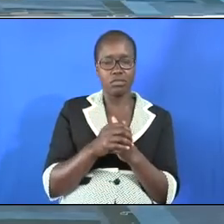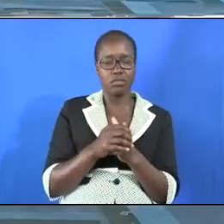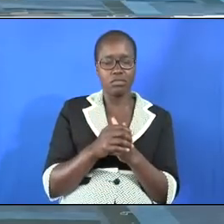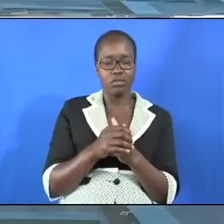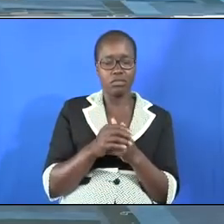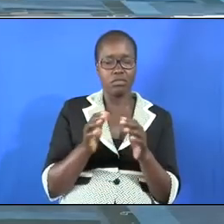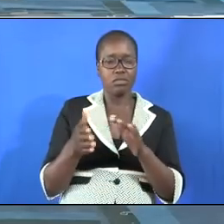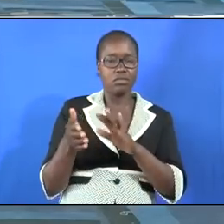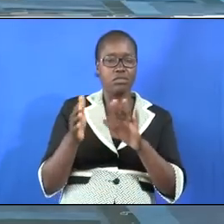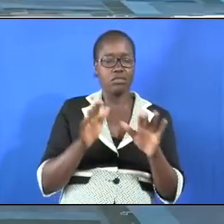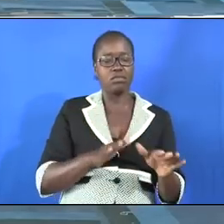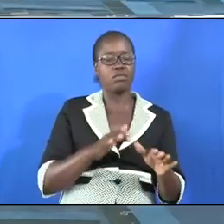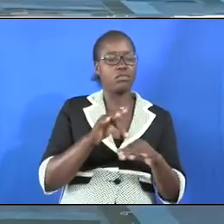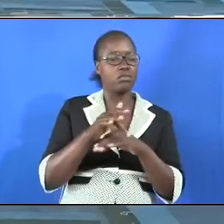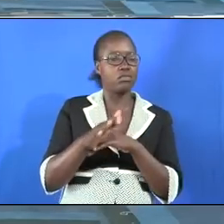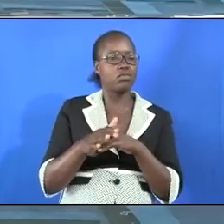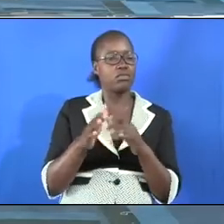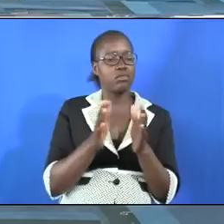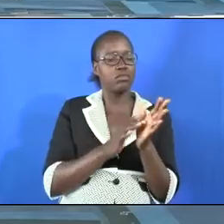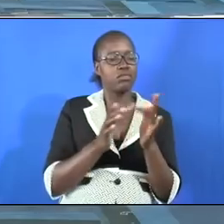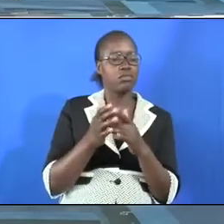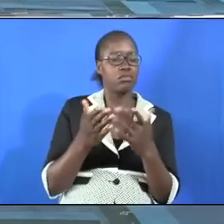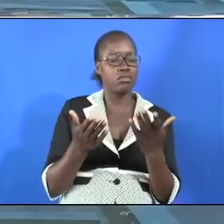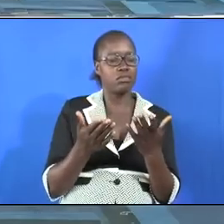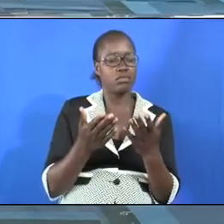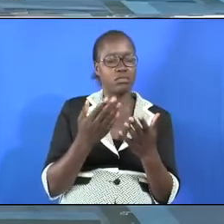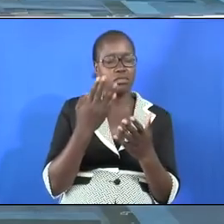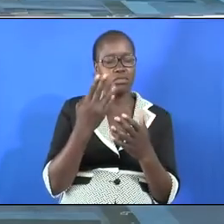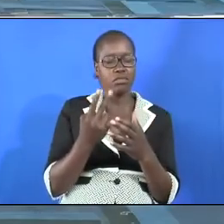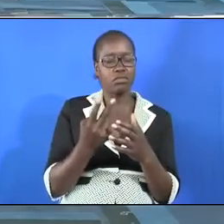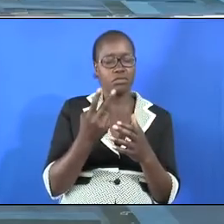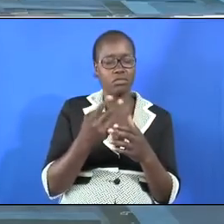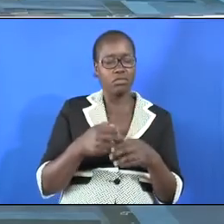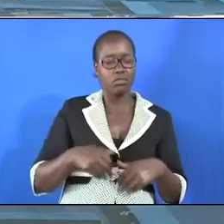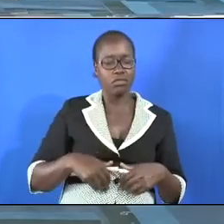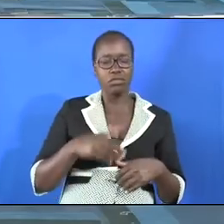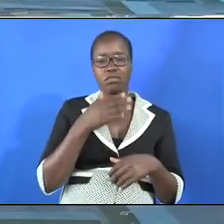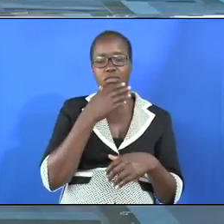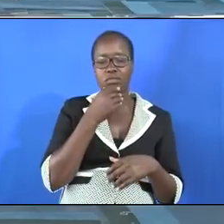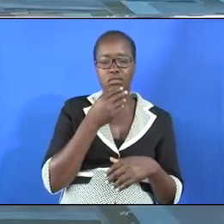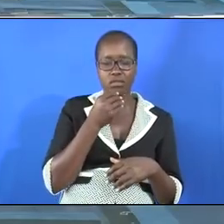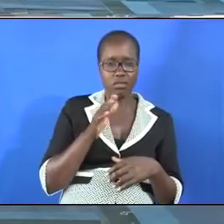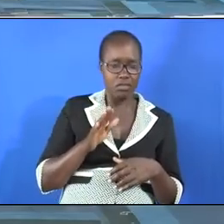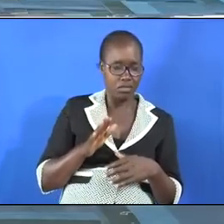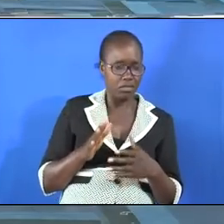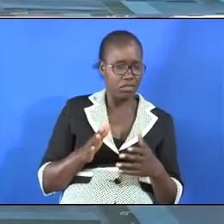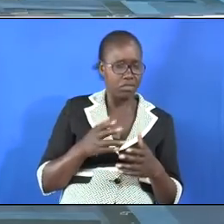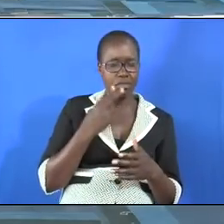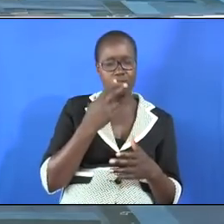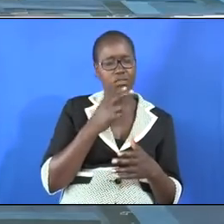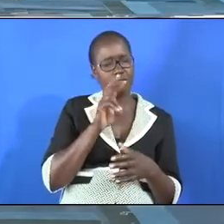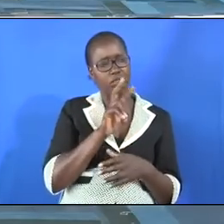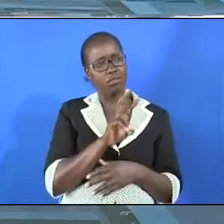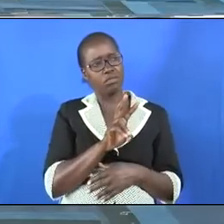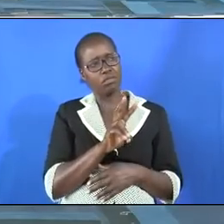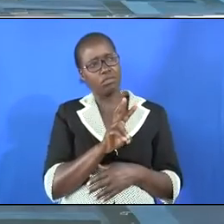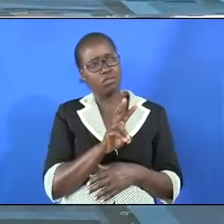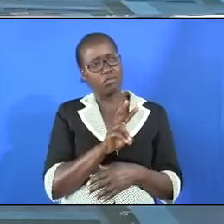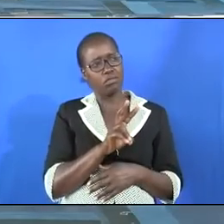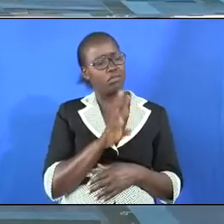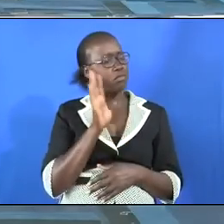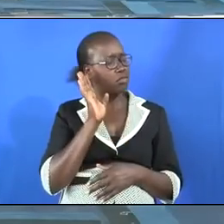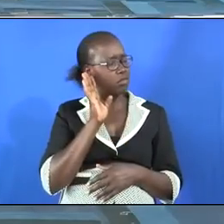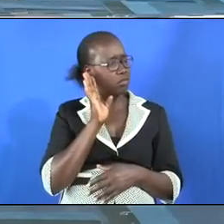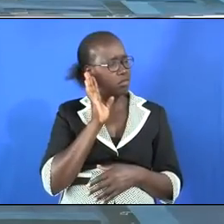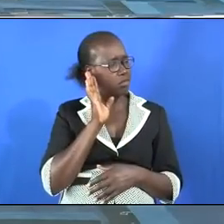bald headed and the bible says that there were 42 young men who saw him and they had